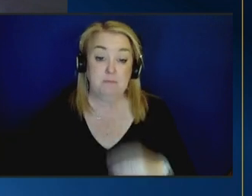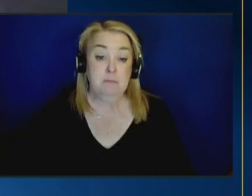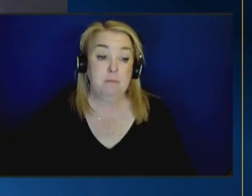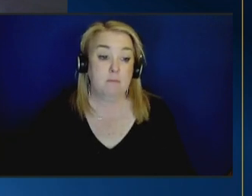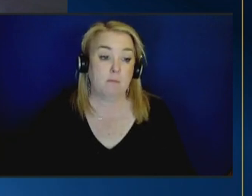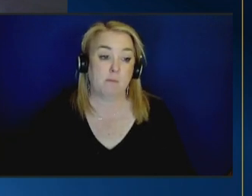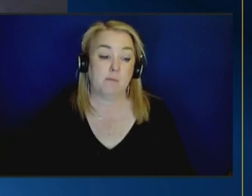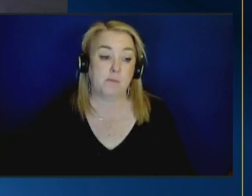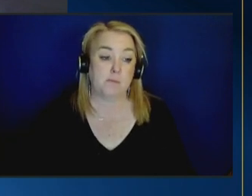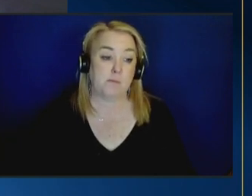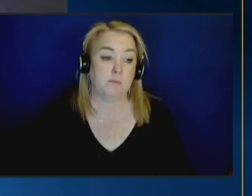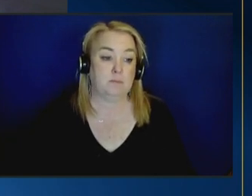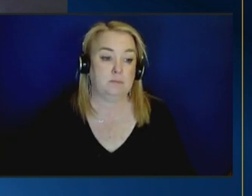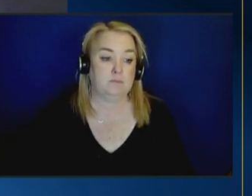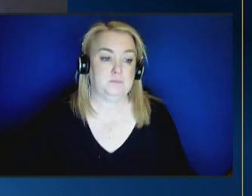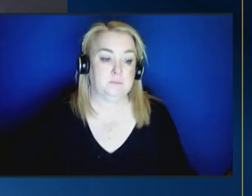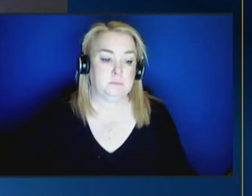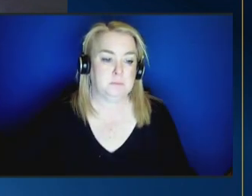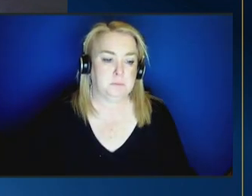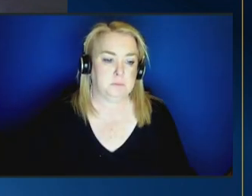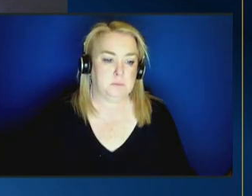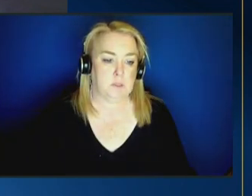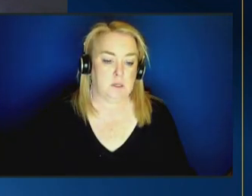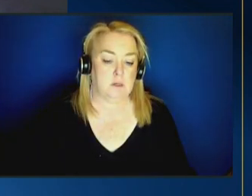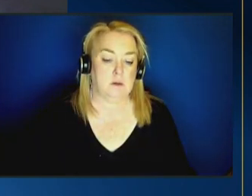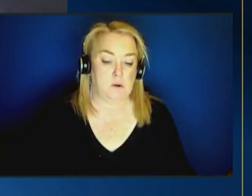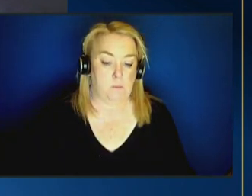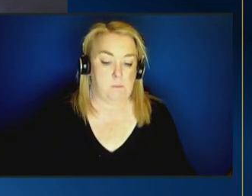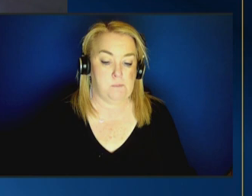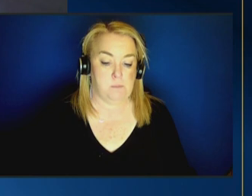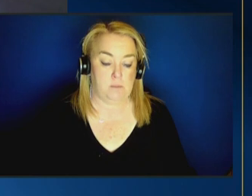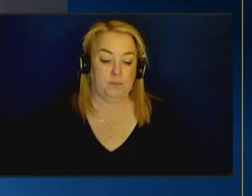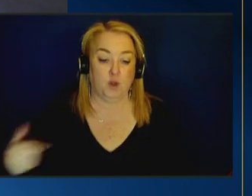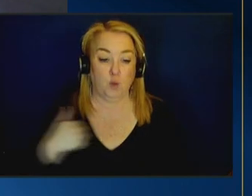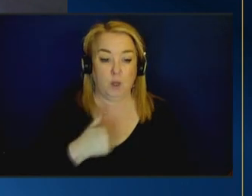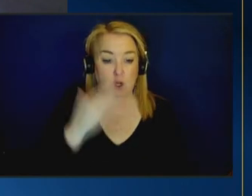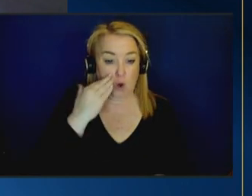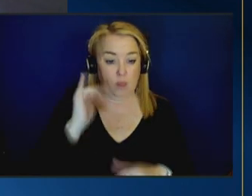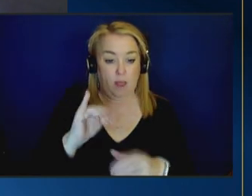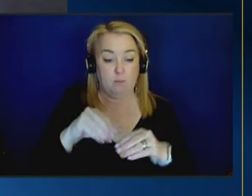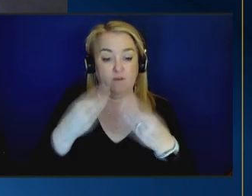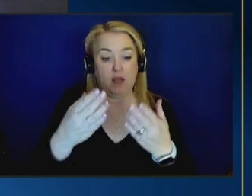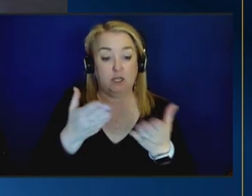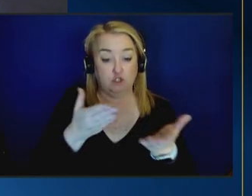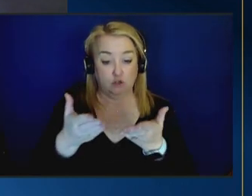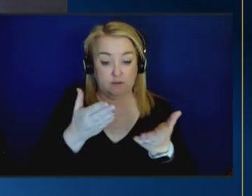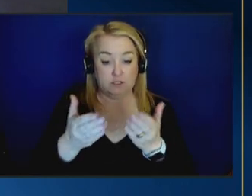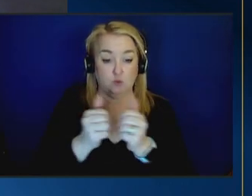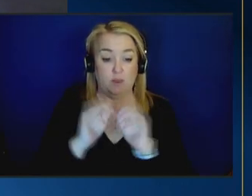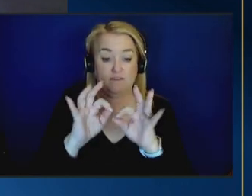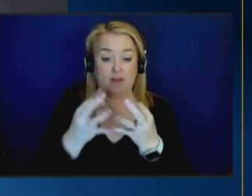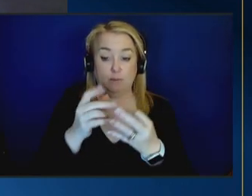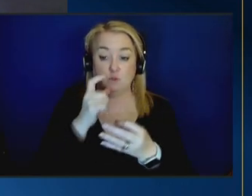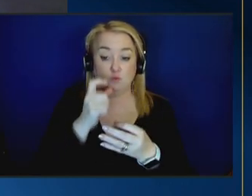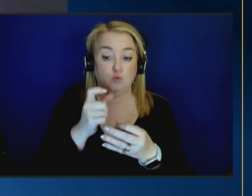that providing services and an intersect with those families that may or may not have initially